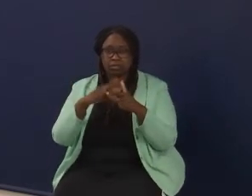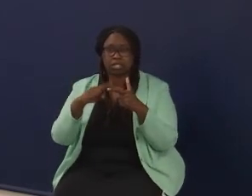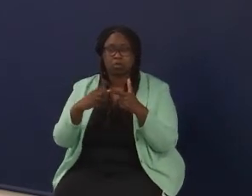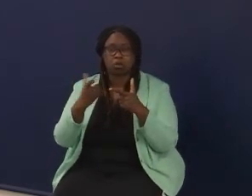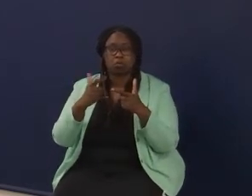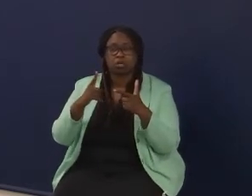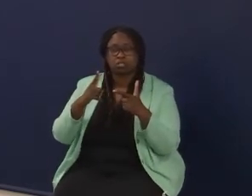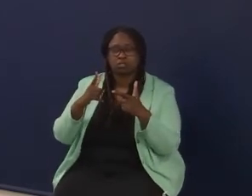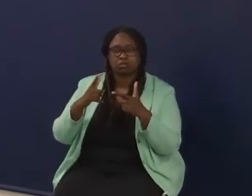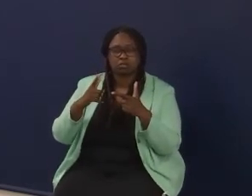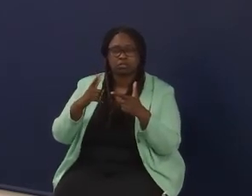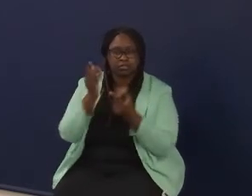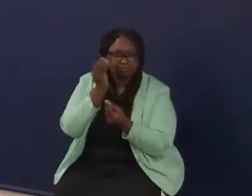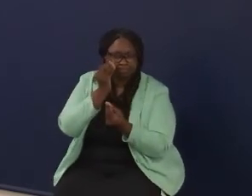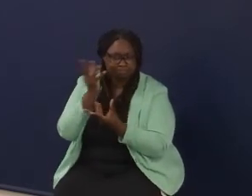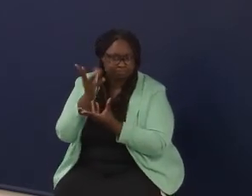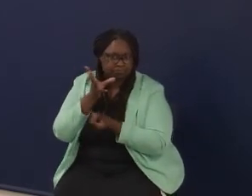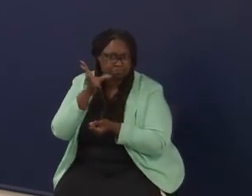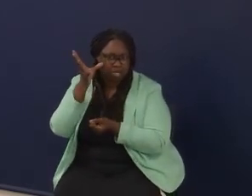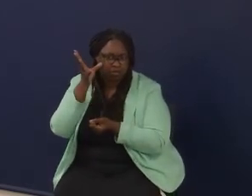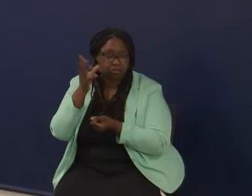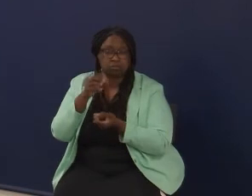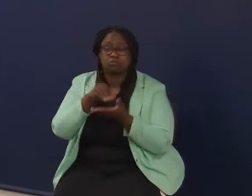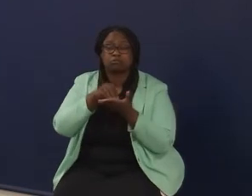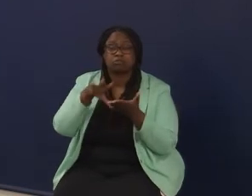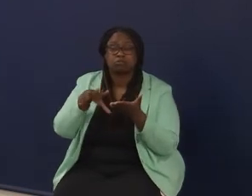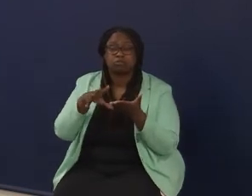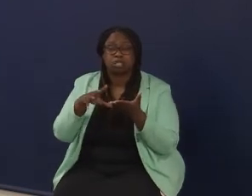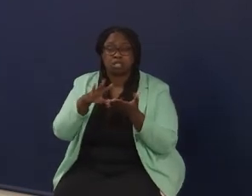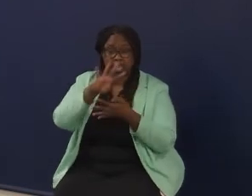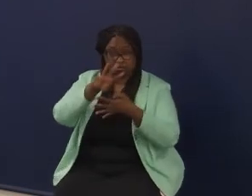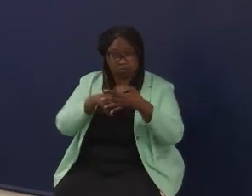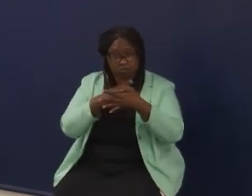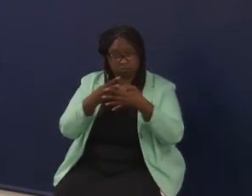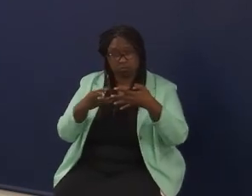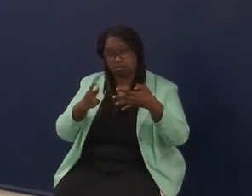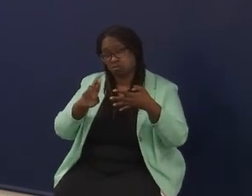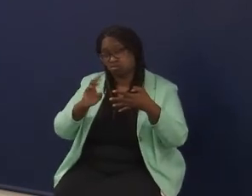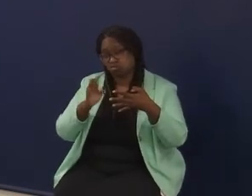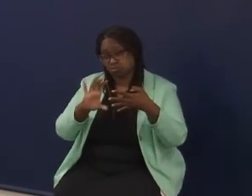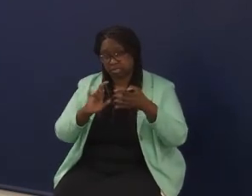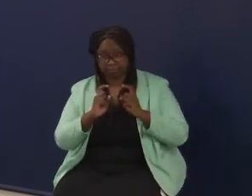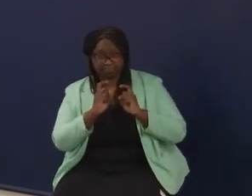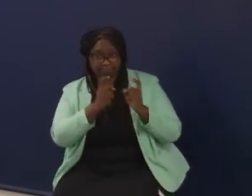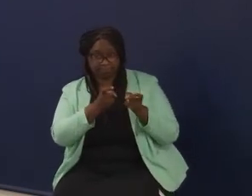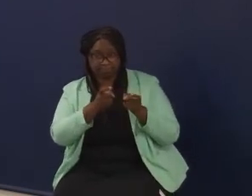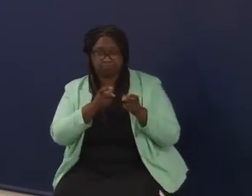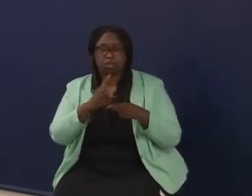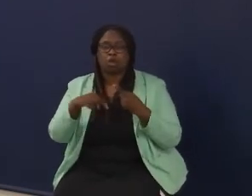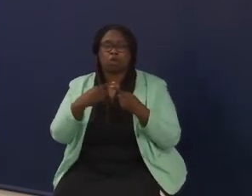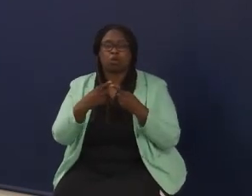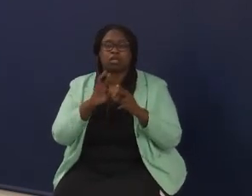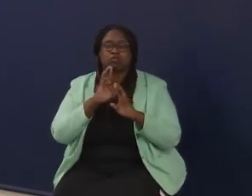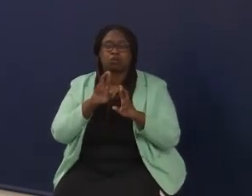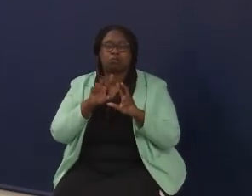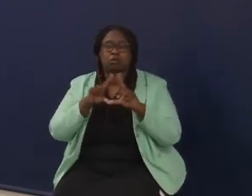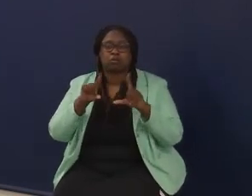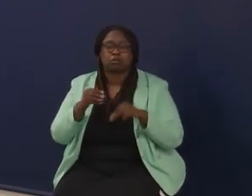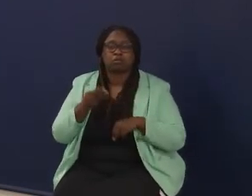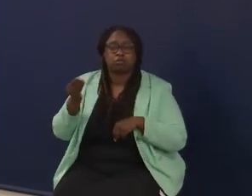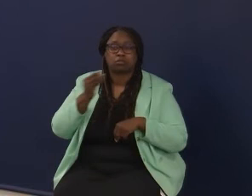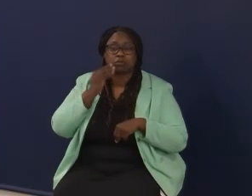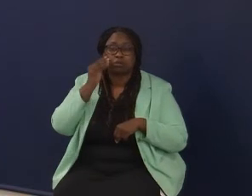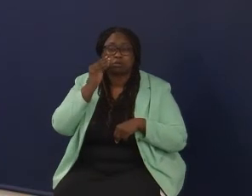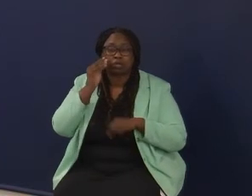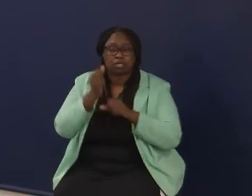we communicated with parents. So students were given this rubric, and every time that a report card went home at progress time, they got not only their